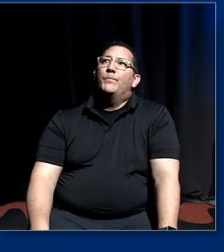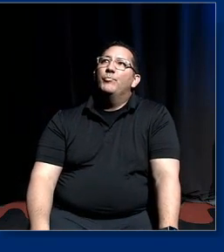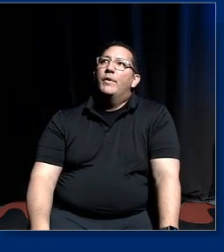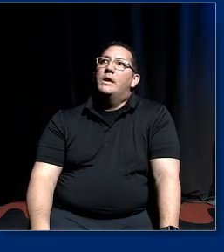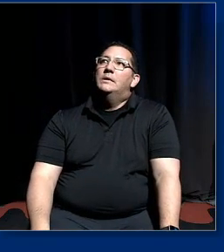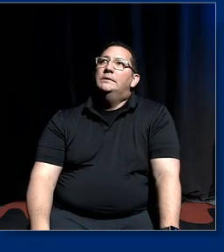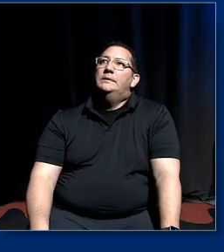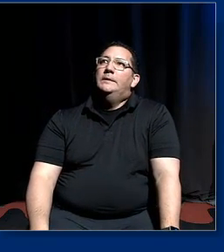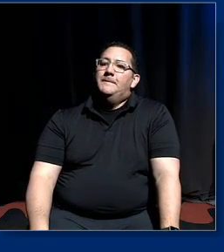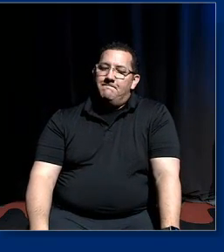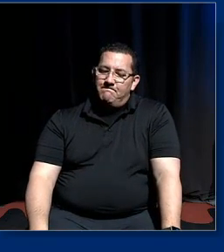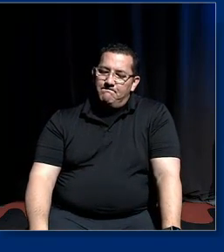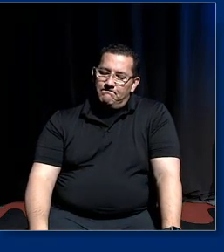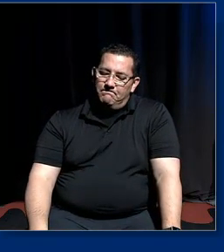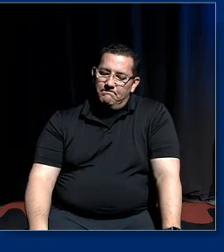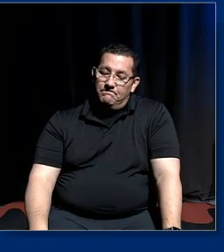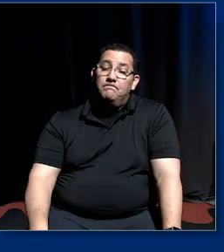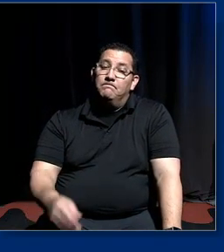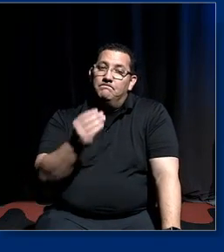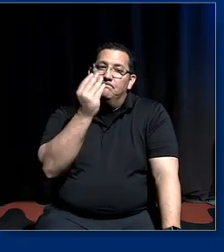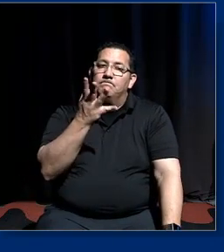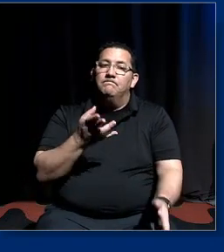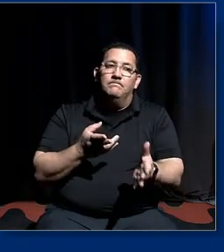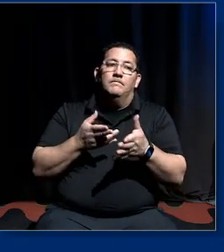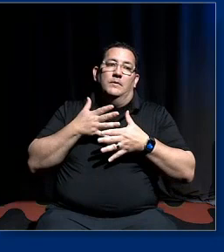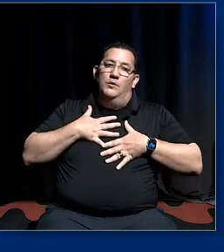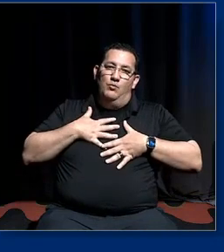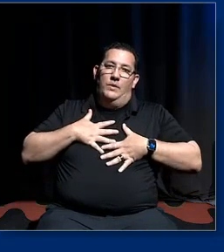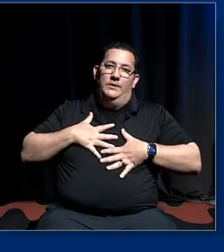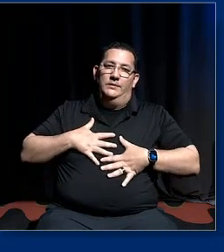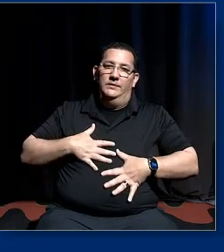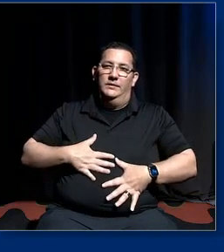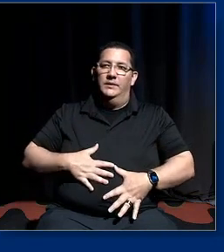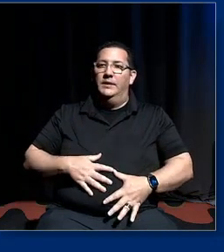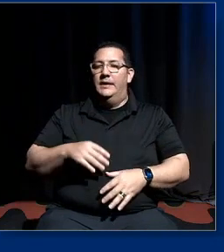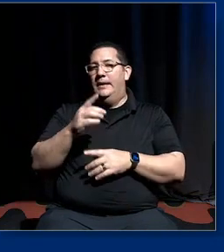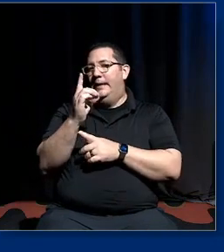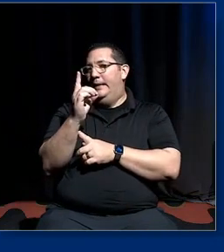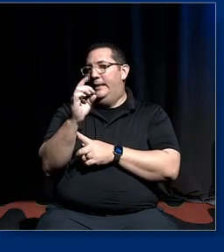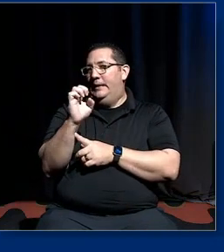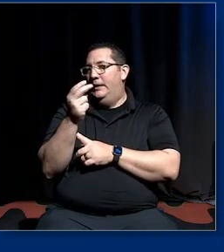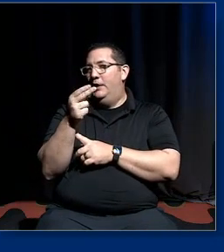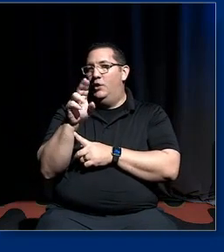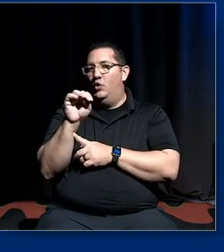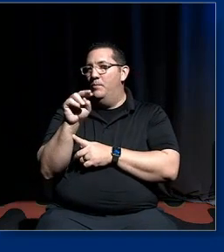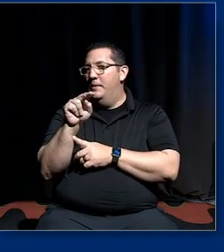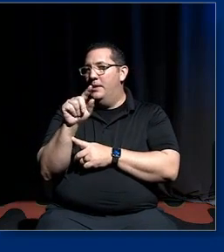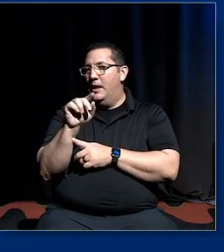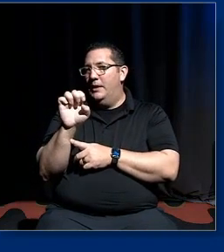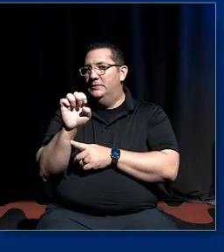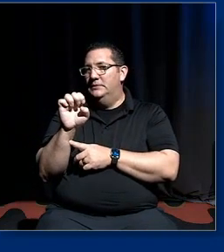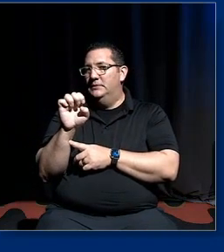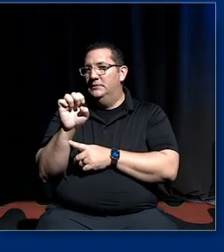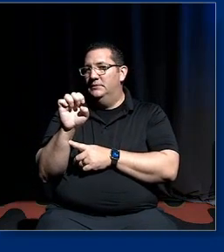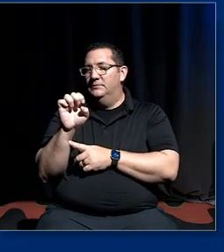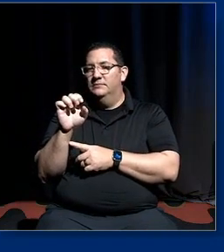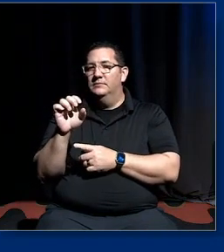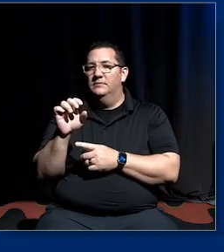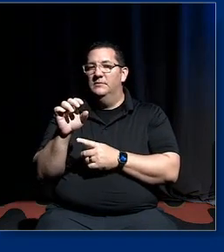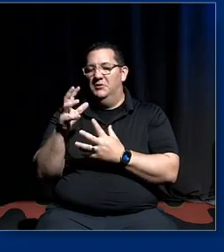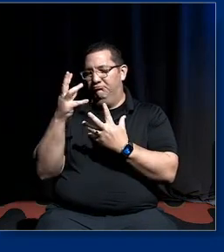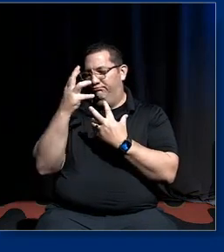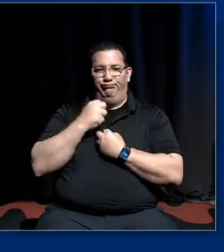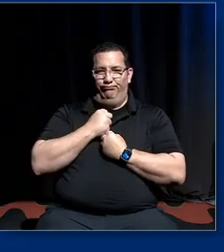it's it's depressing it's dehumanizing it's violent um but it's entirely predictable